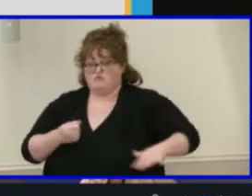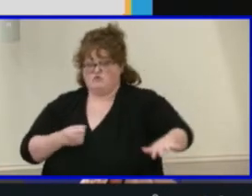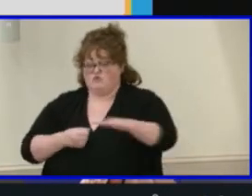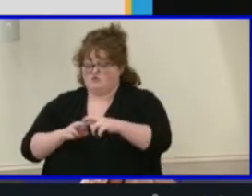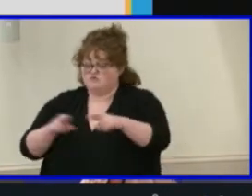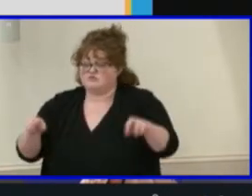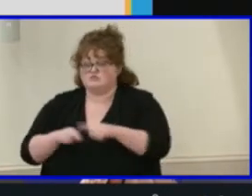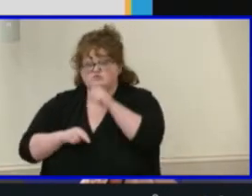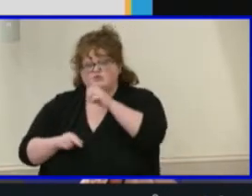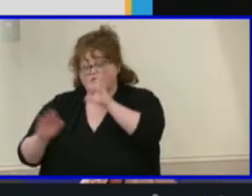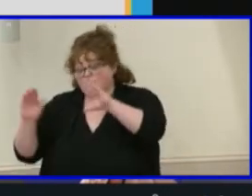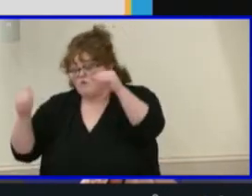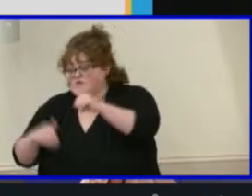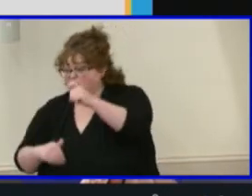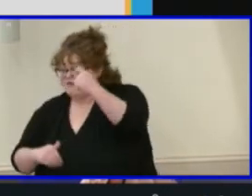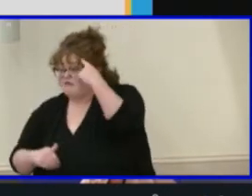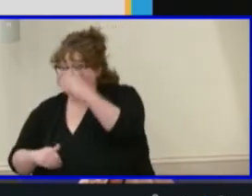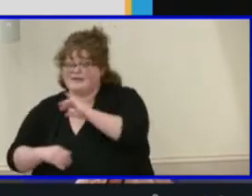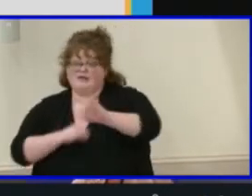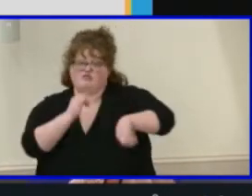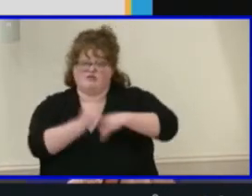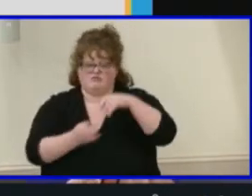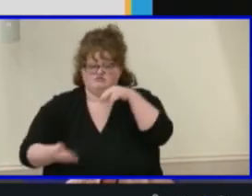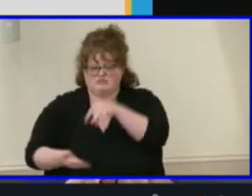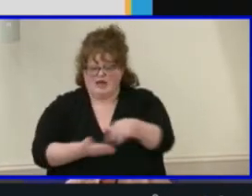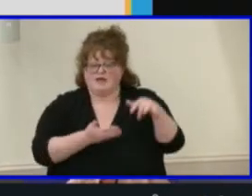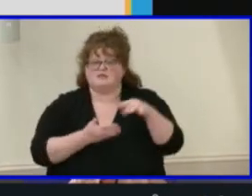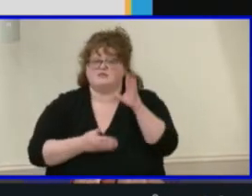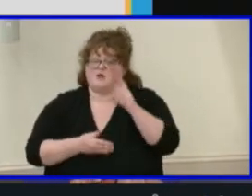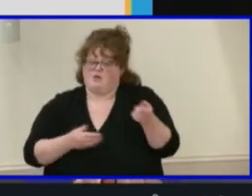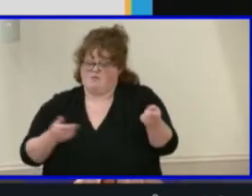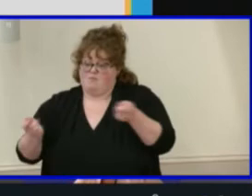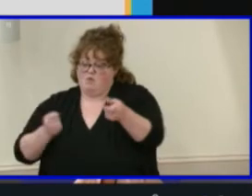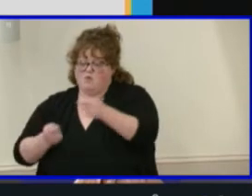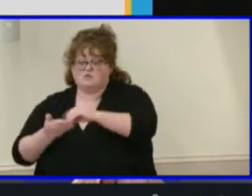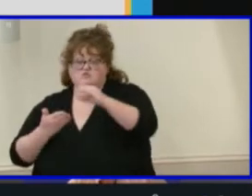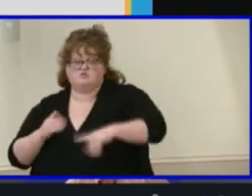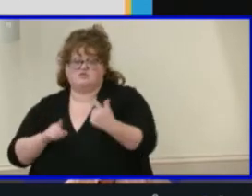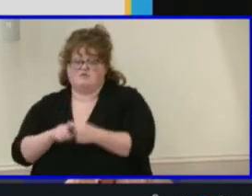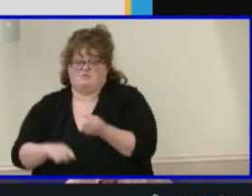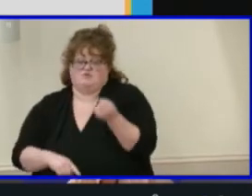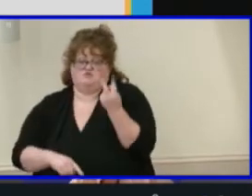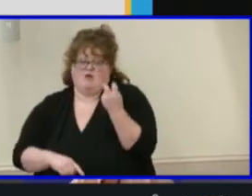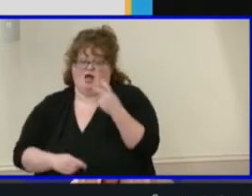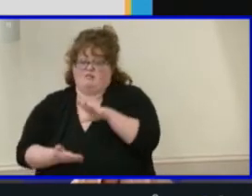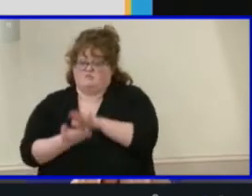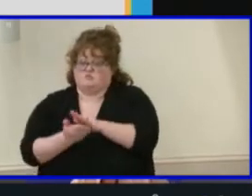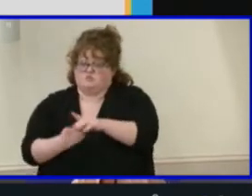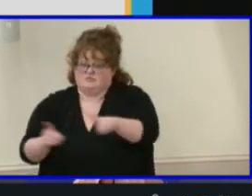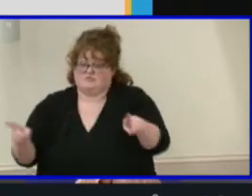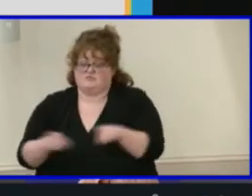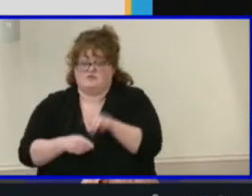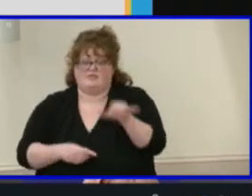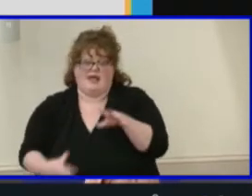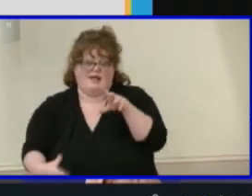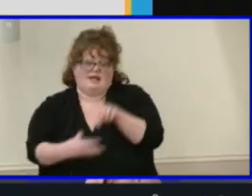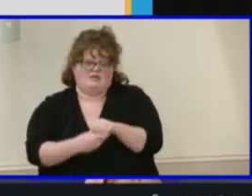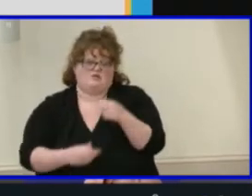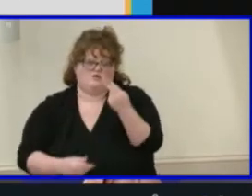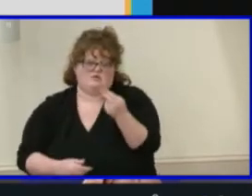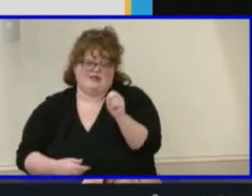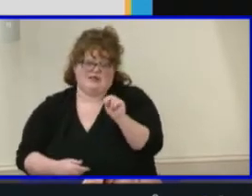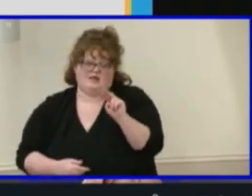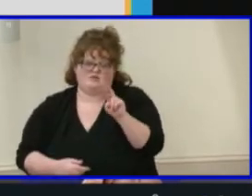studies and draws students from 12 school divisions including Henrico. Maggie Walker provides a rigorous